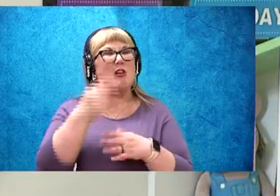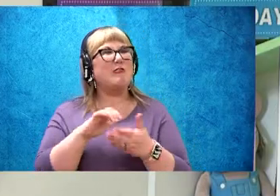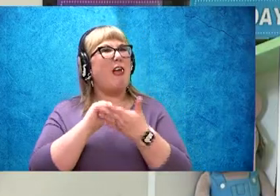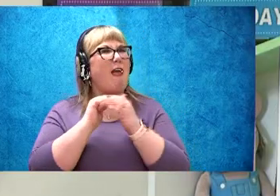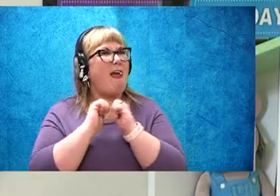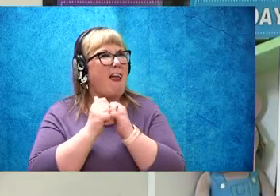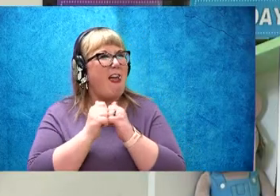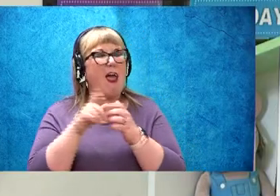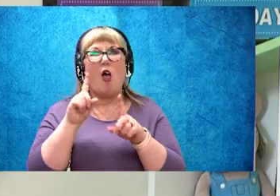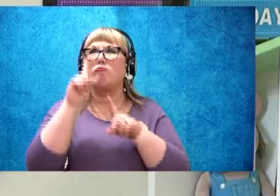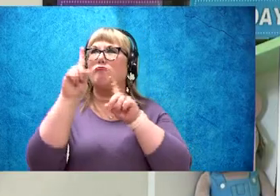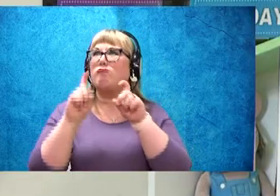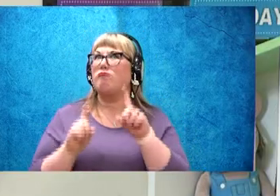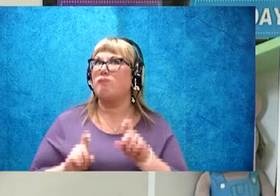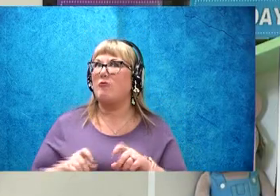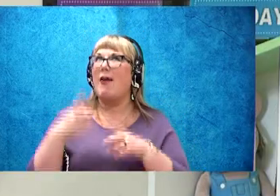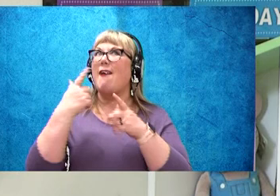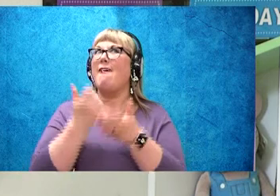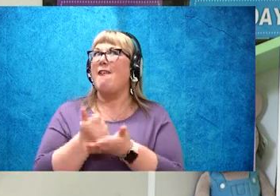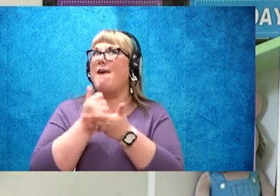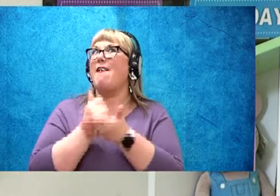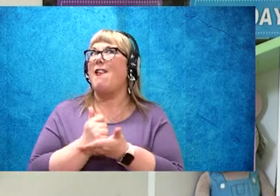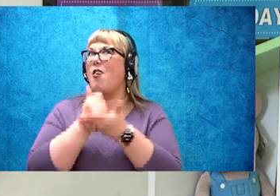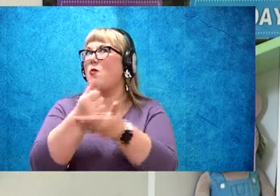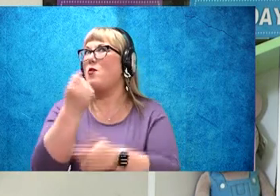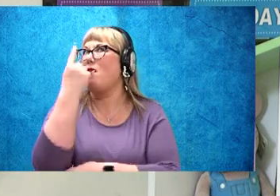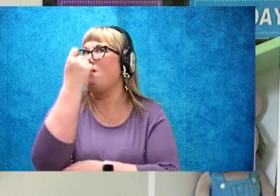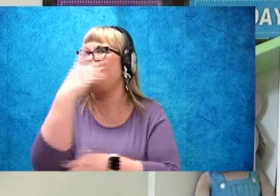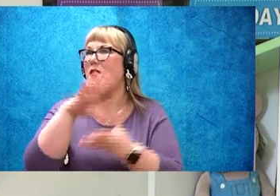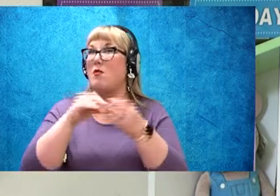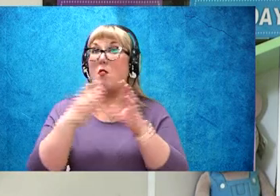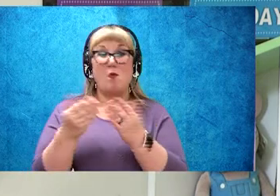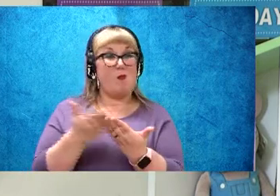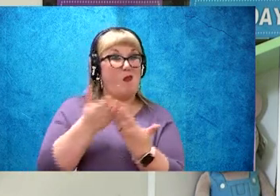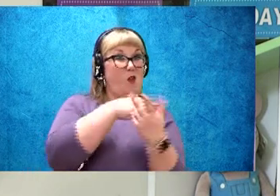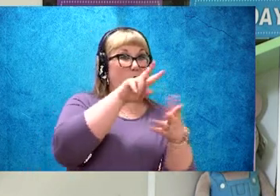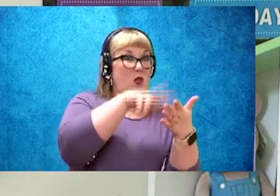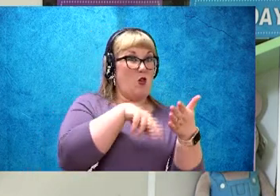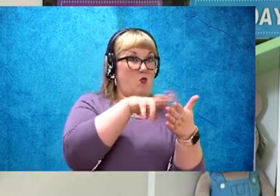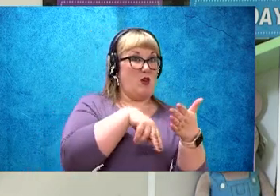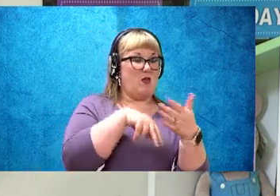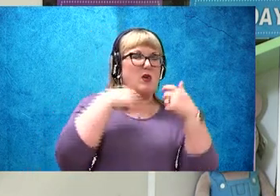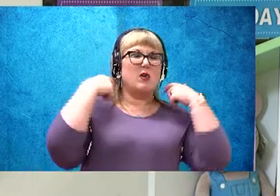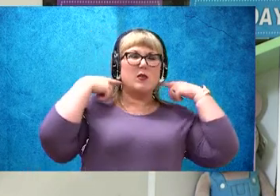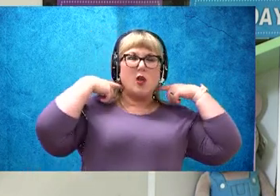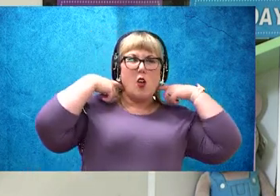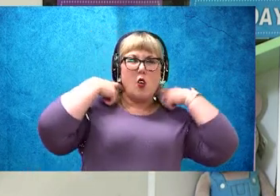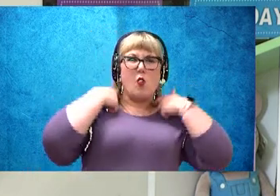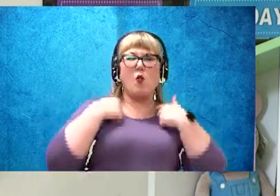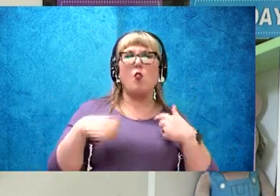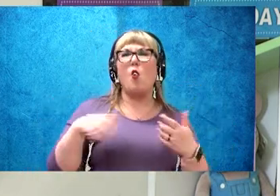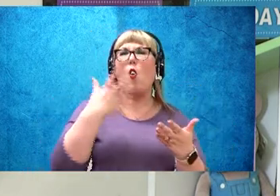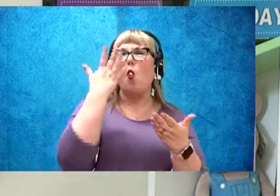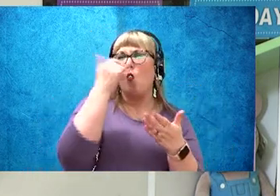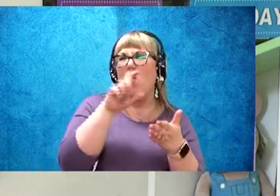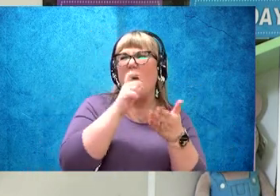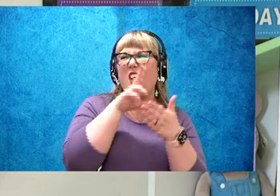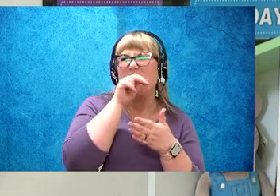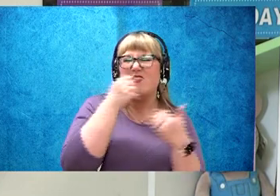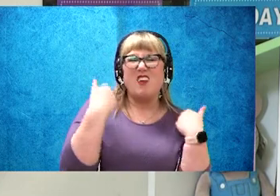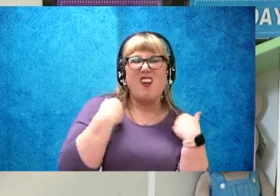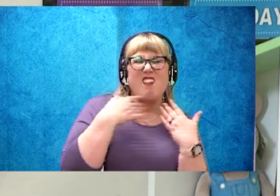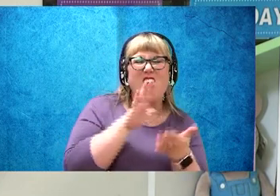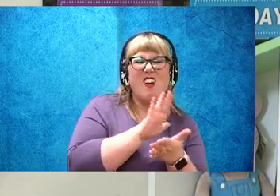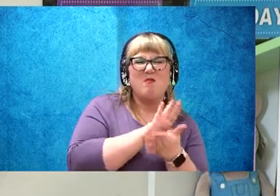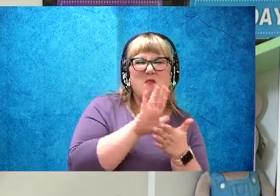questions help us understand the text. Before we read, we asked the question, why was Duck holding a pencil and a piece of